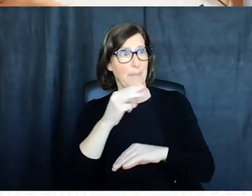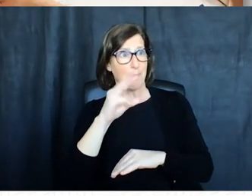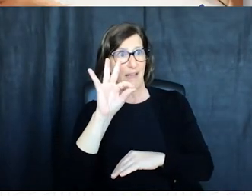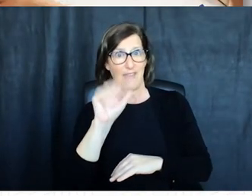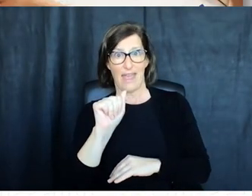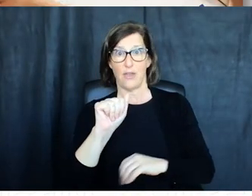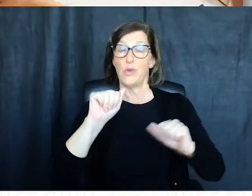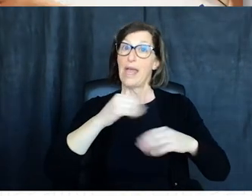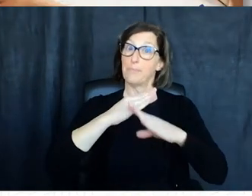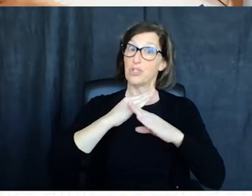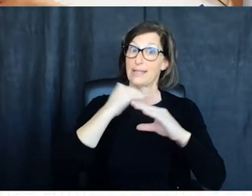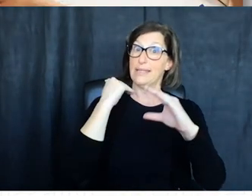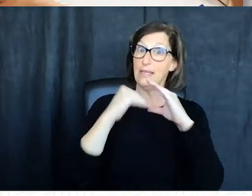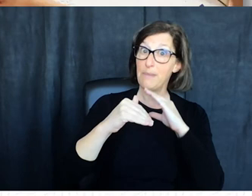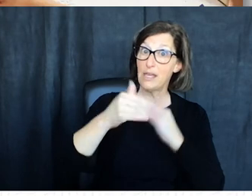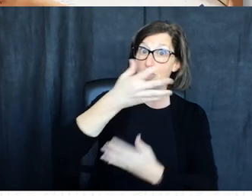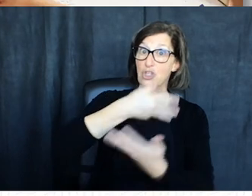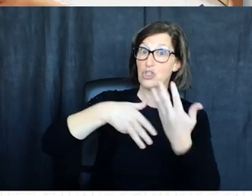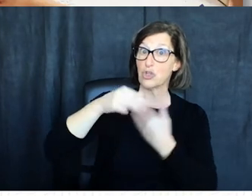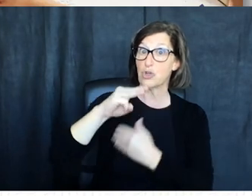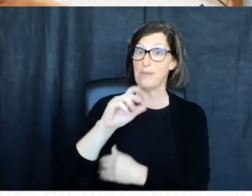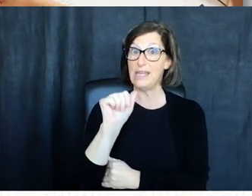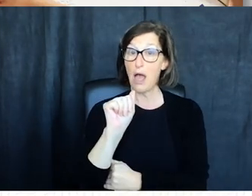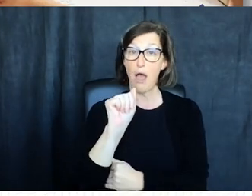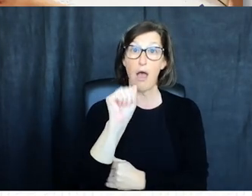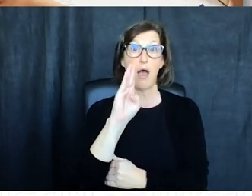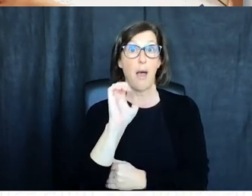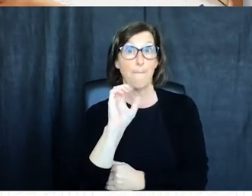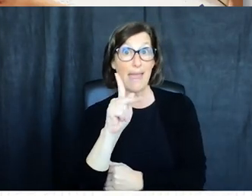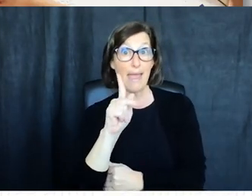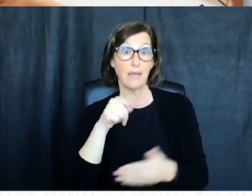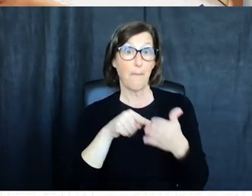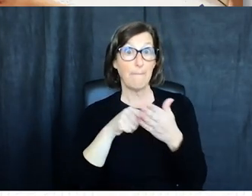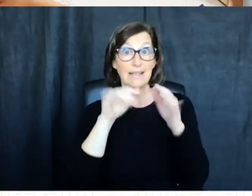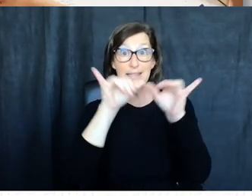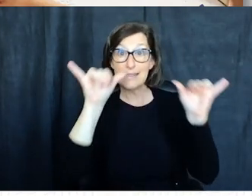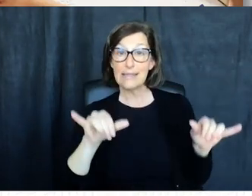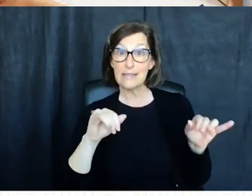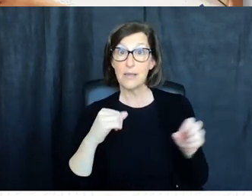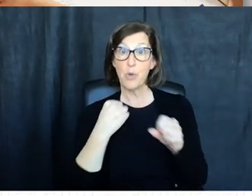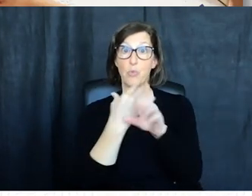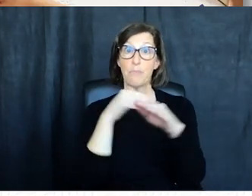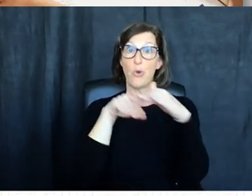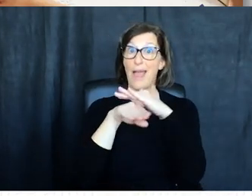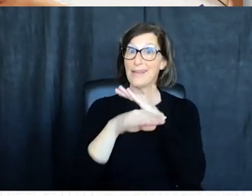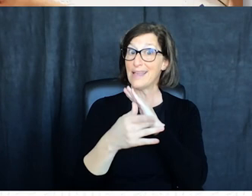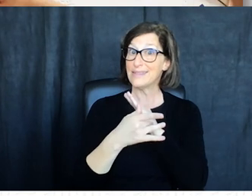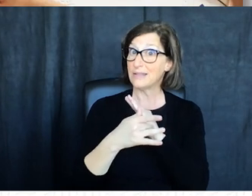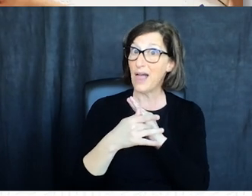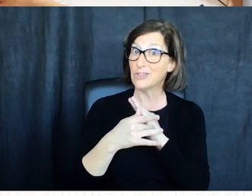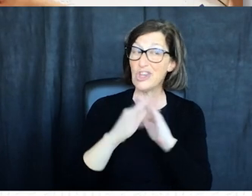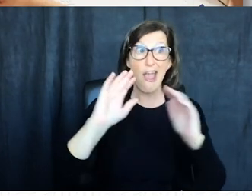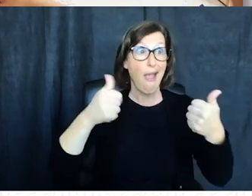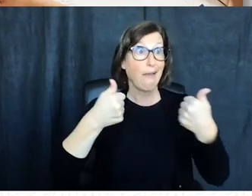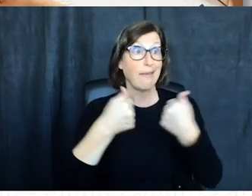enable mfa well with mfa we can protect our emails social media accounts bank accounts billing systems remote access technology